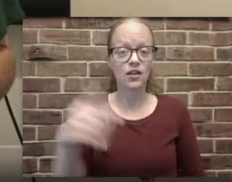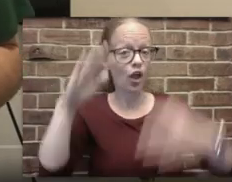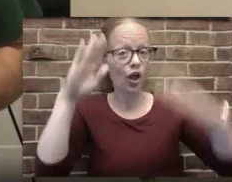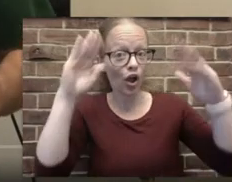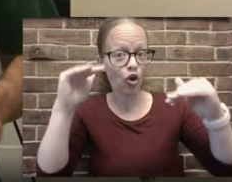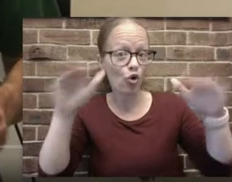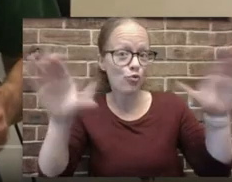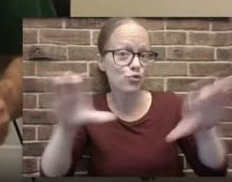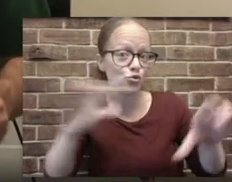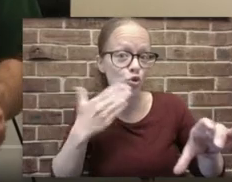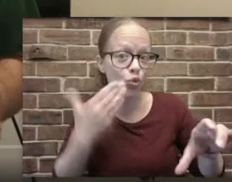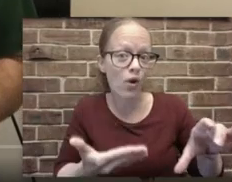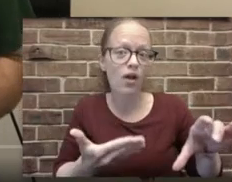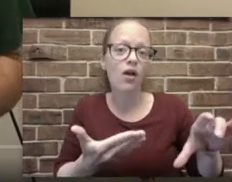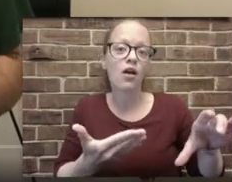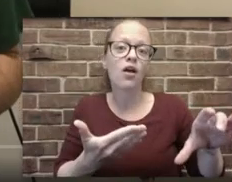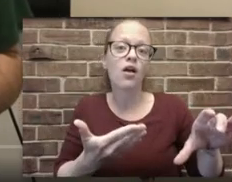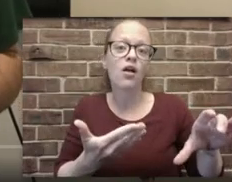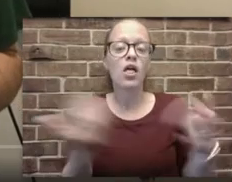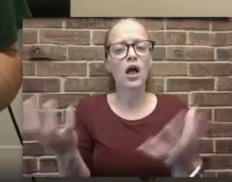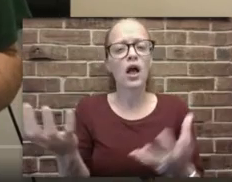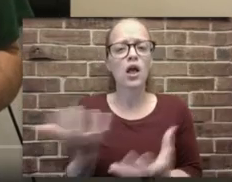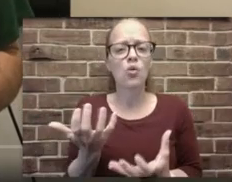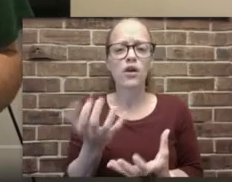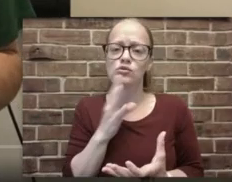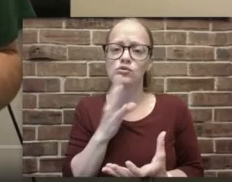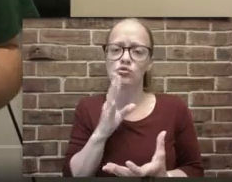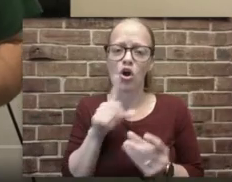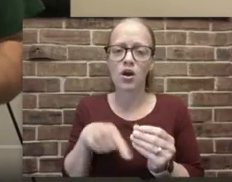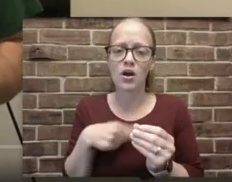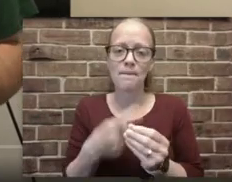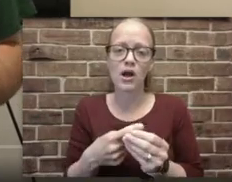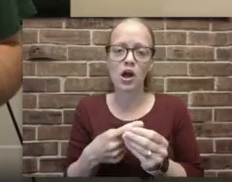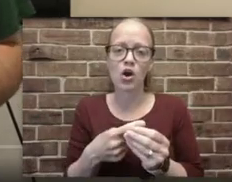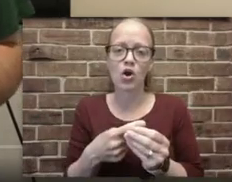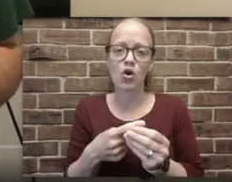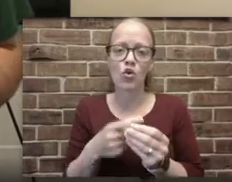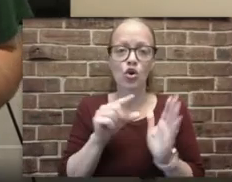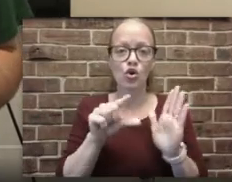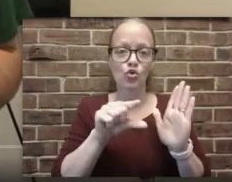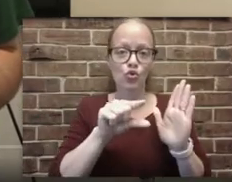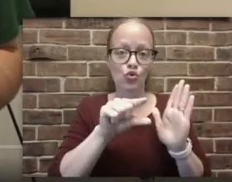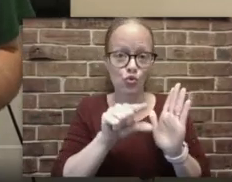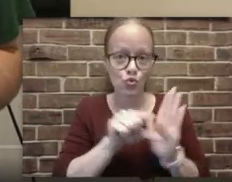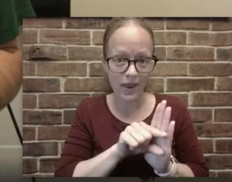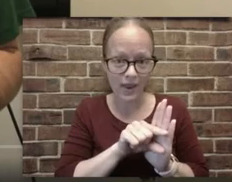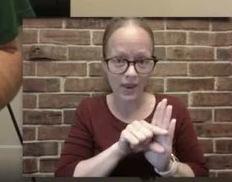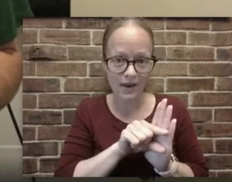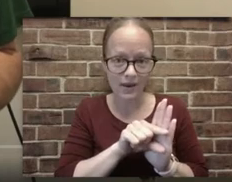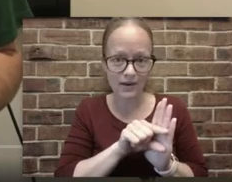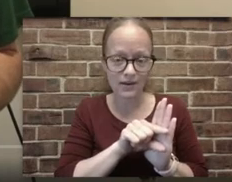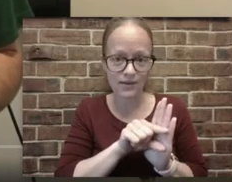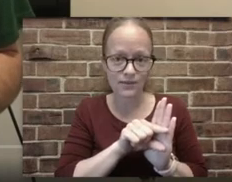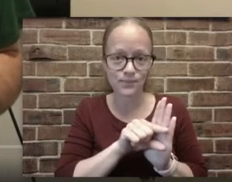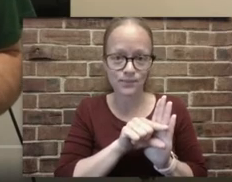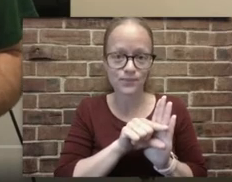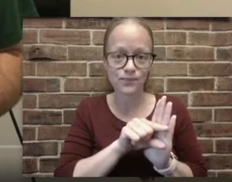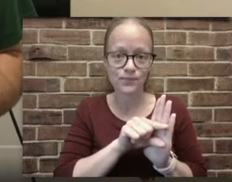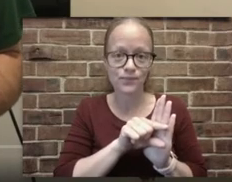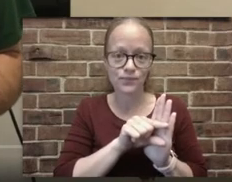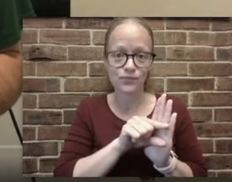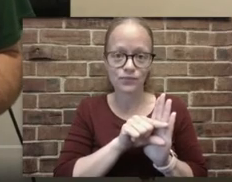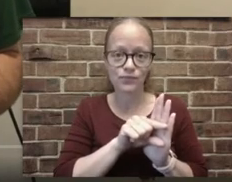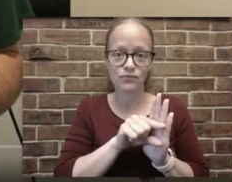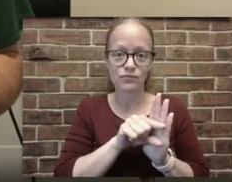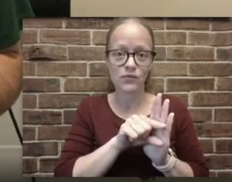touch base on a couple items. One is just getting back to grading again. And as you should have seen some